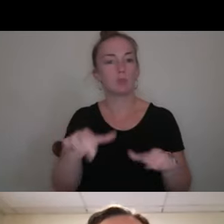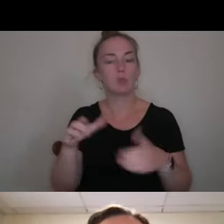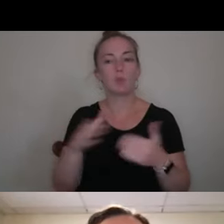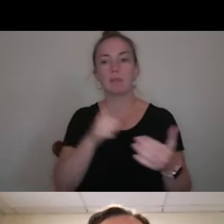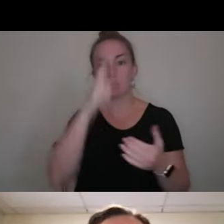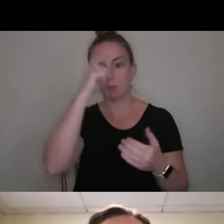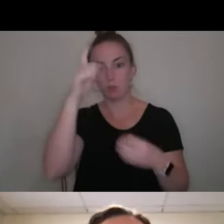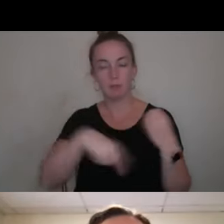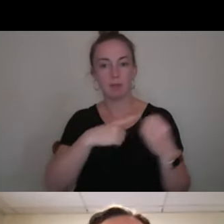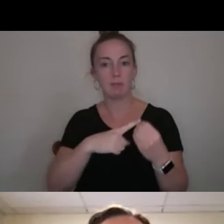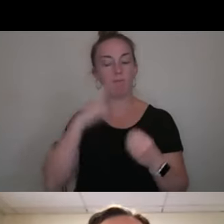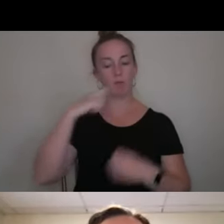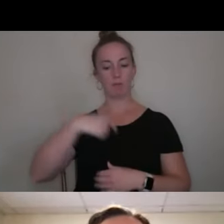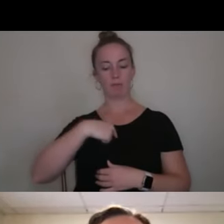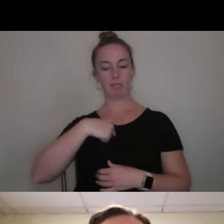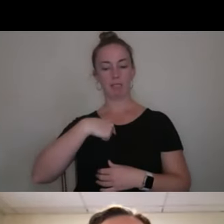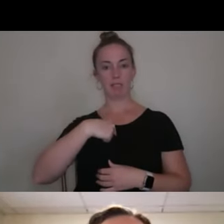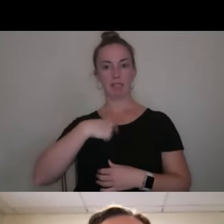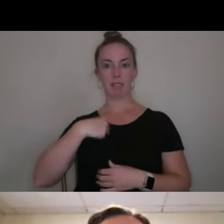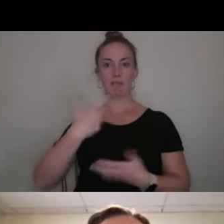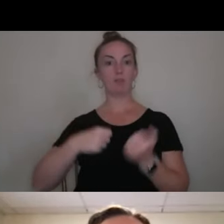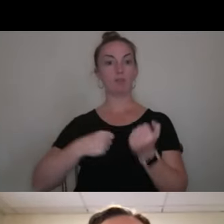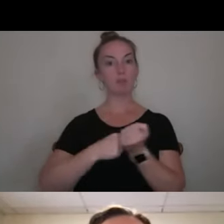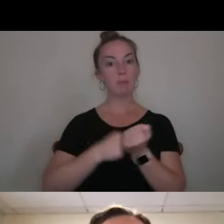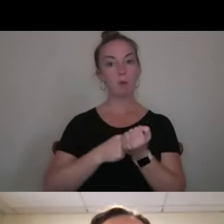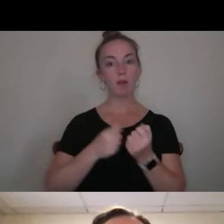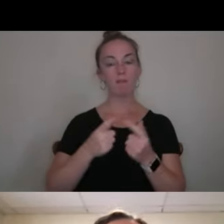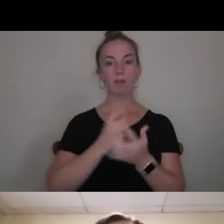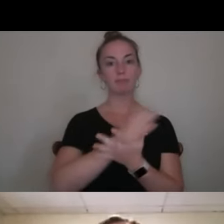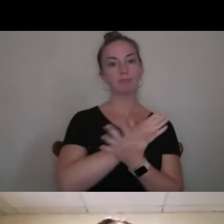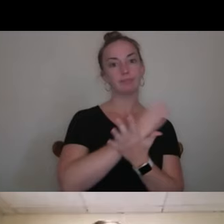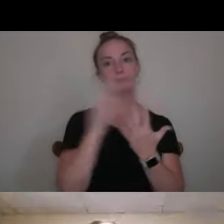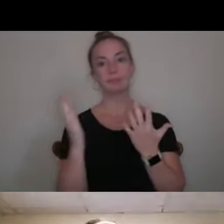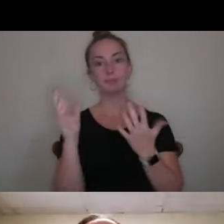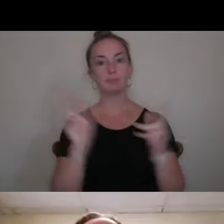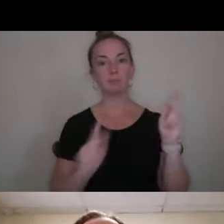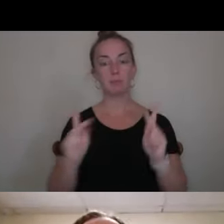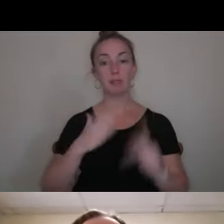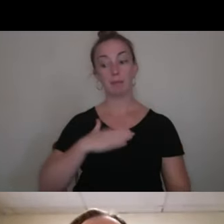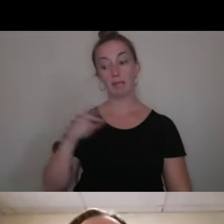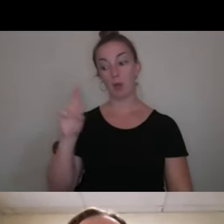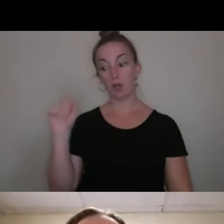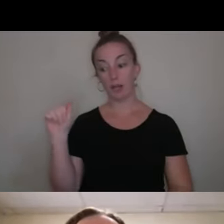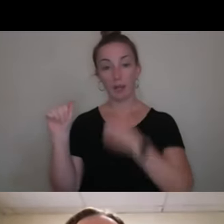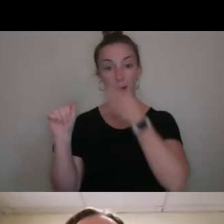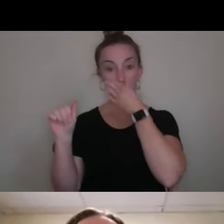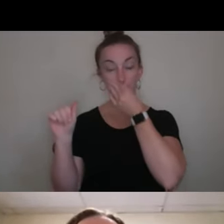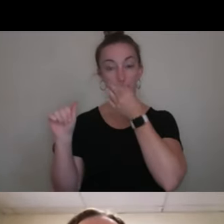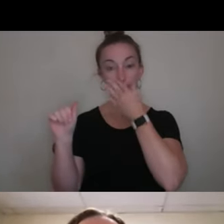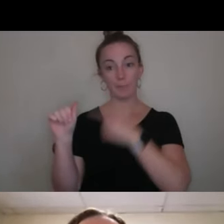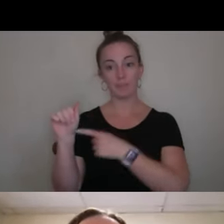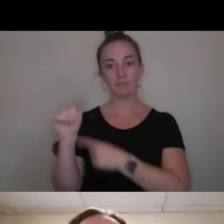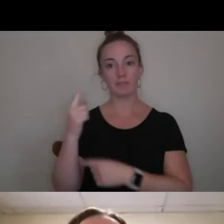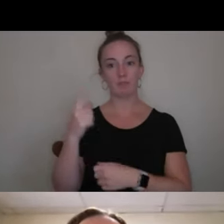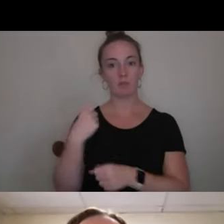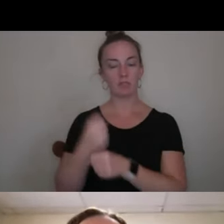Like, for me, I've had support from like a wide range of people. My RAs, my RA in my first year,